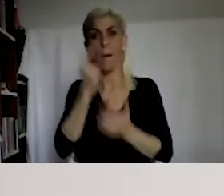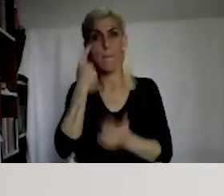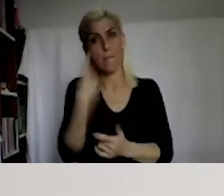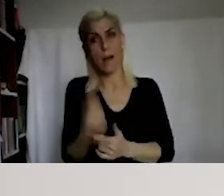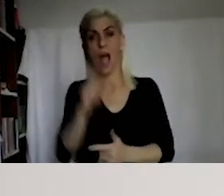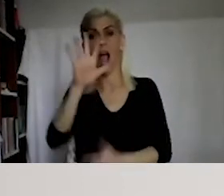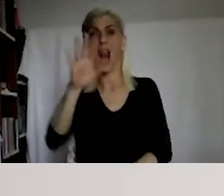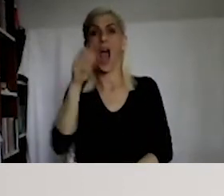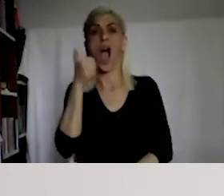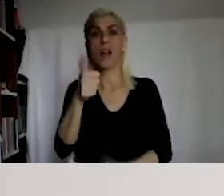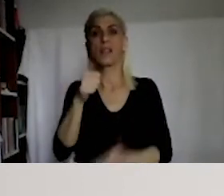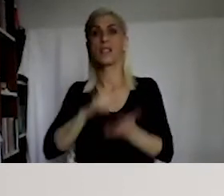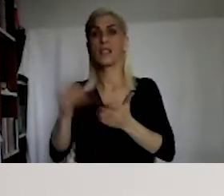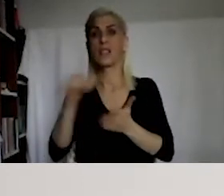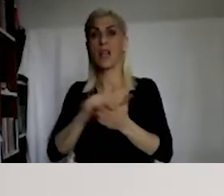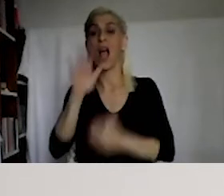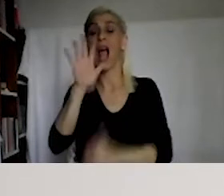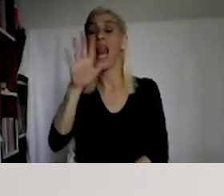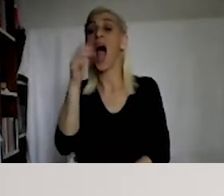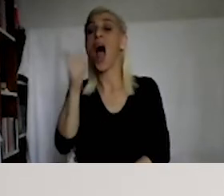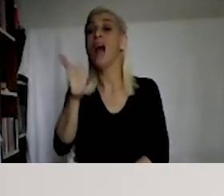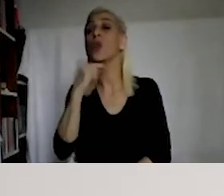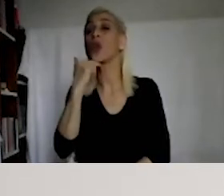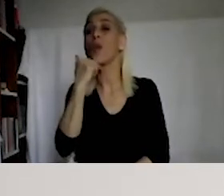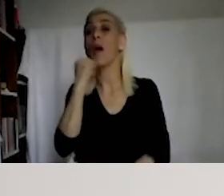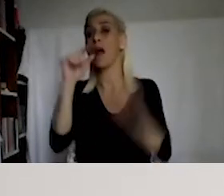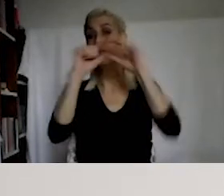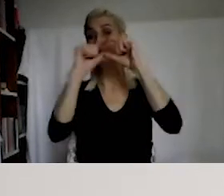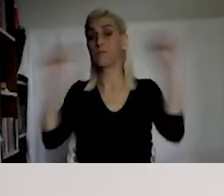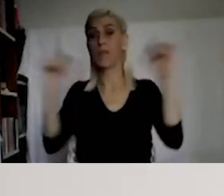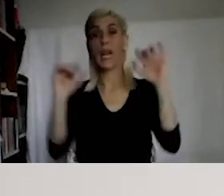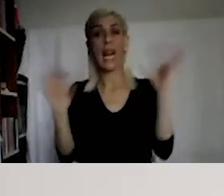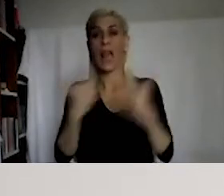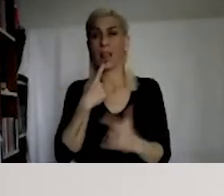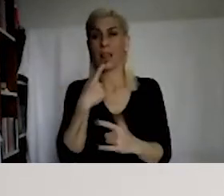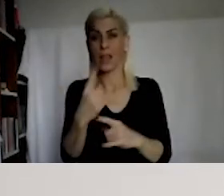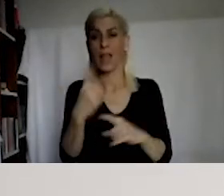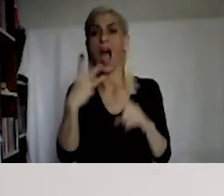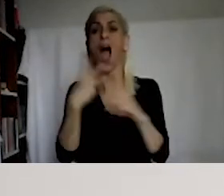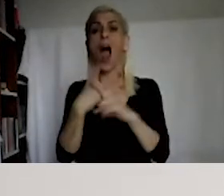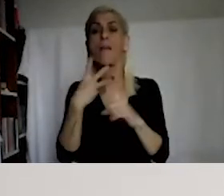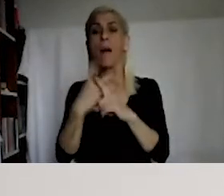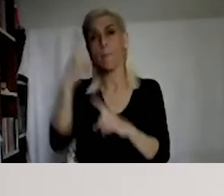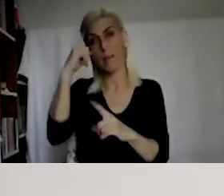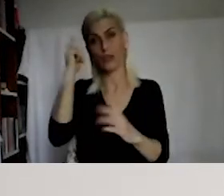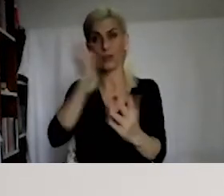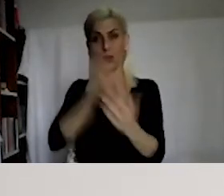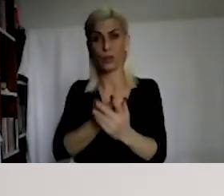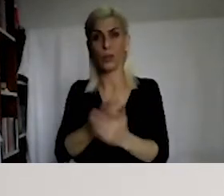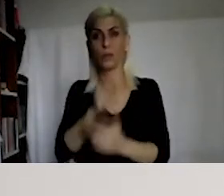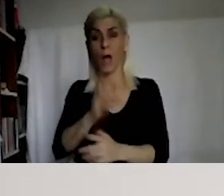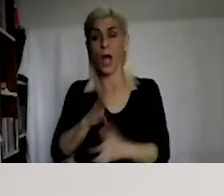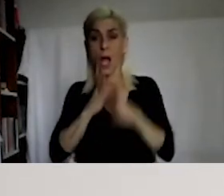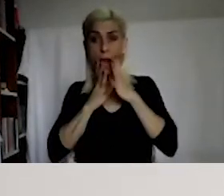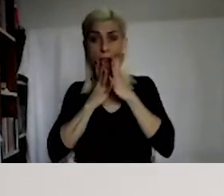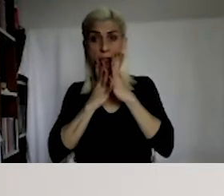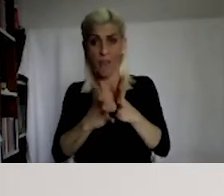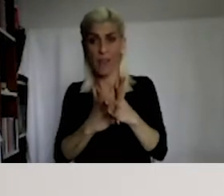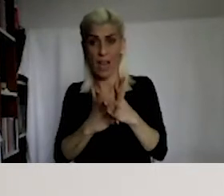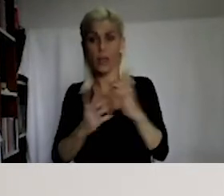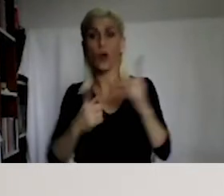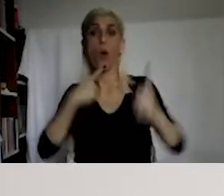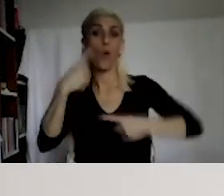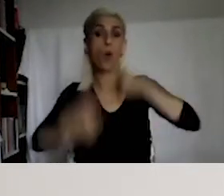Paragraph 56 says, quote, unquote, speech based on hate